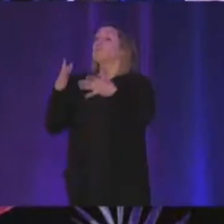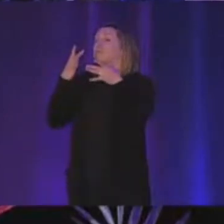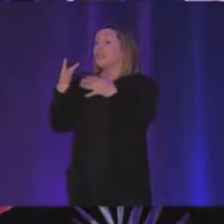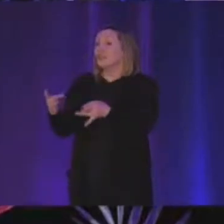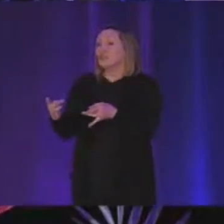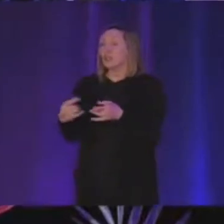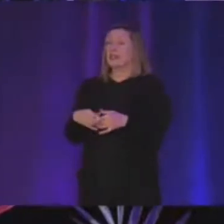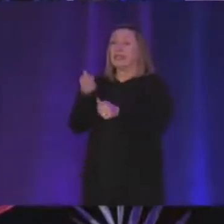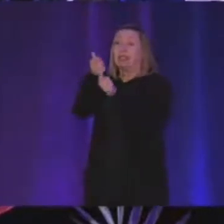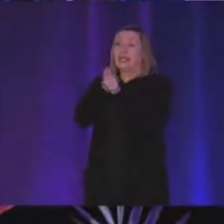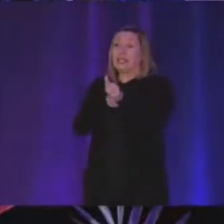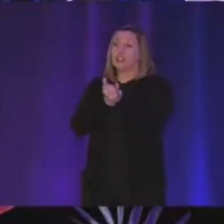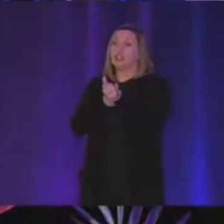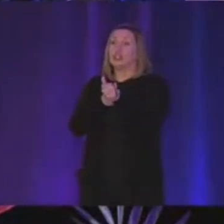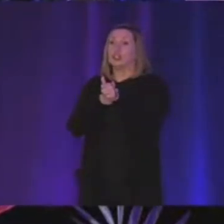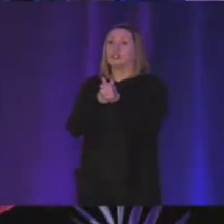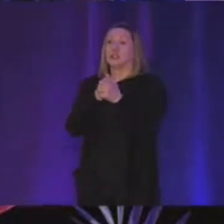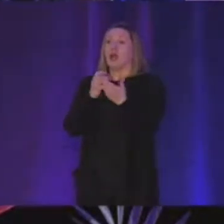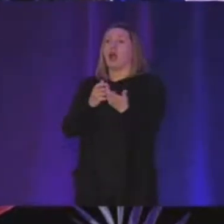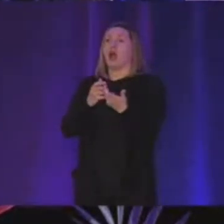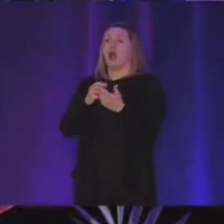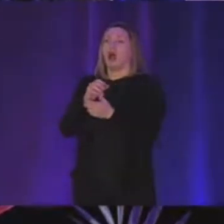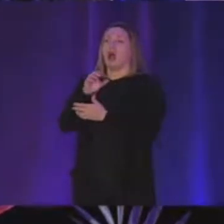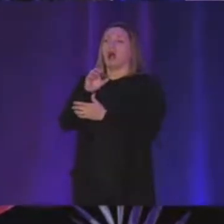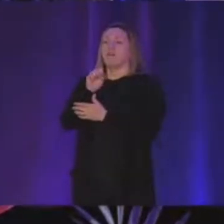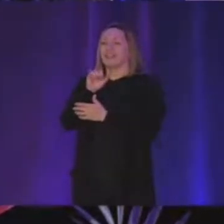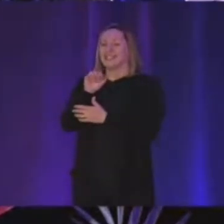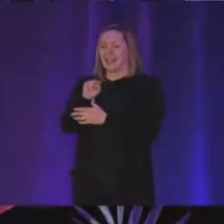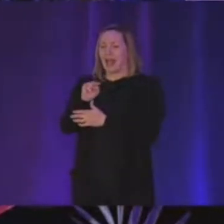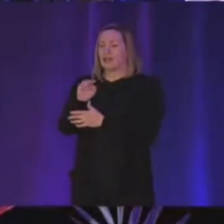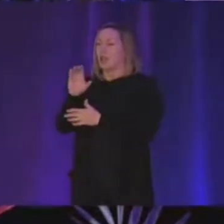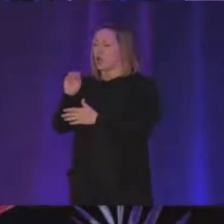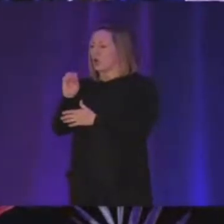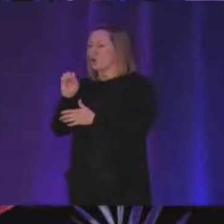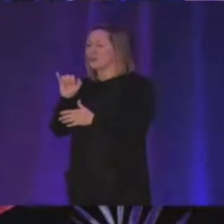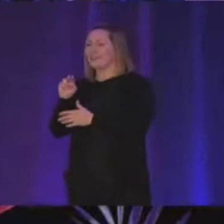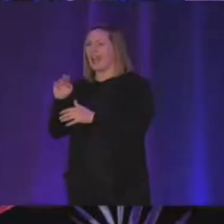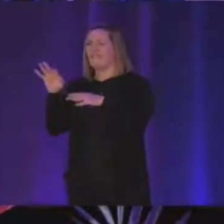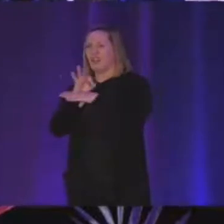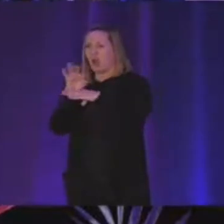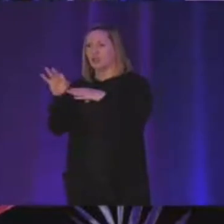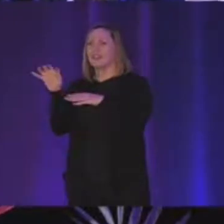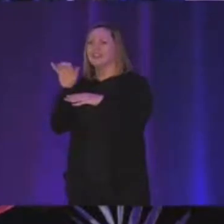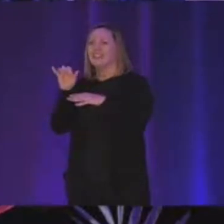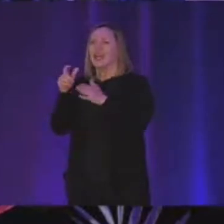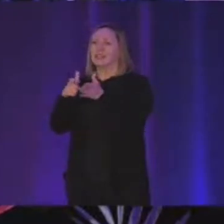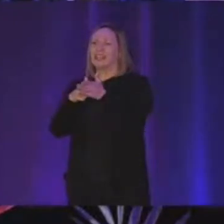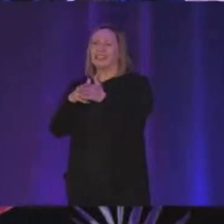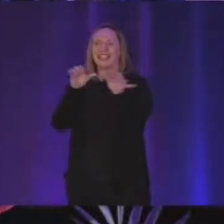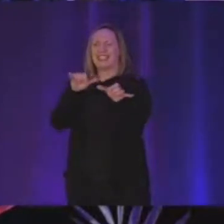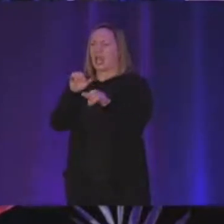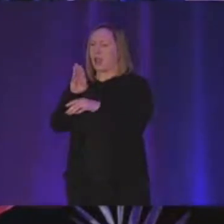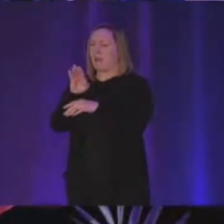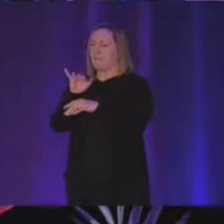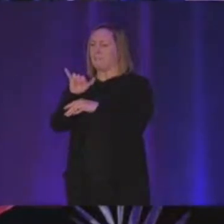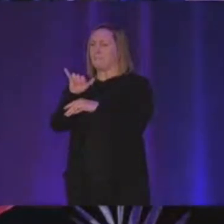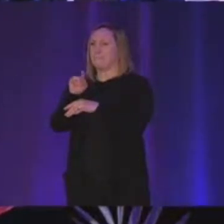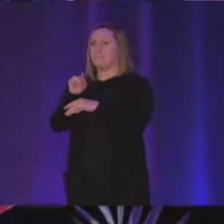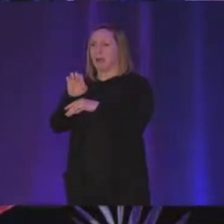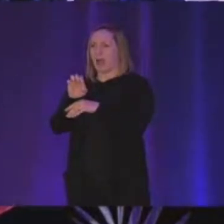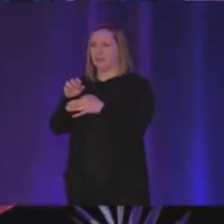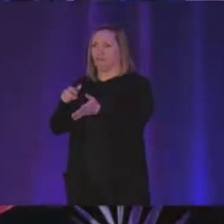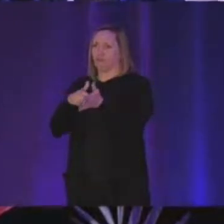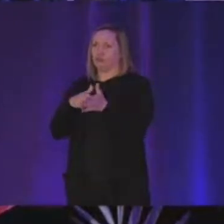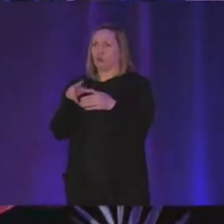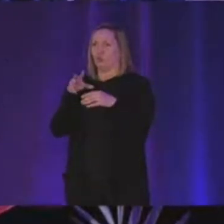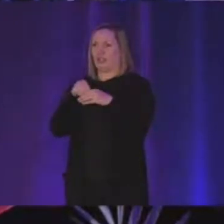is each of the cost and sign function uh is basically like takes the same amount of bytes to encode and so it